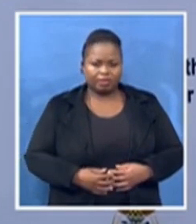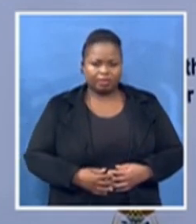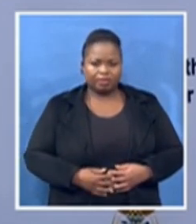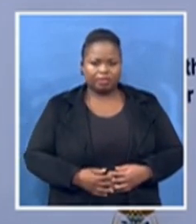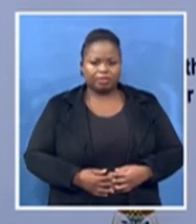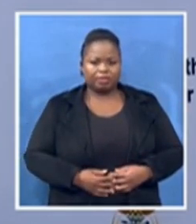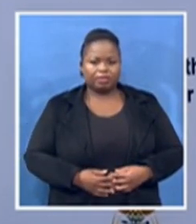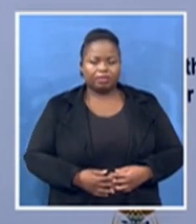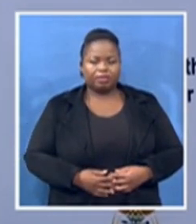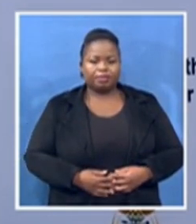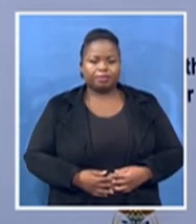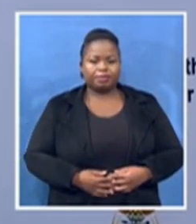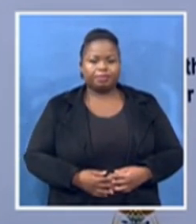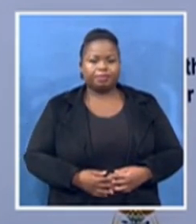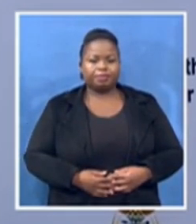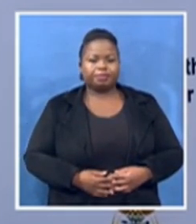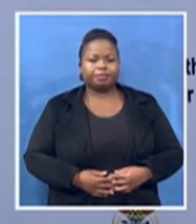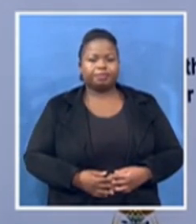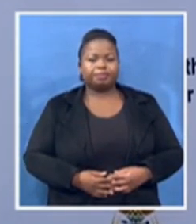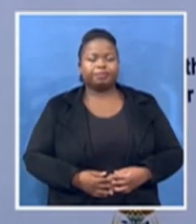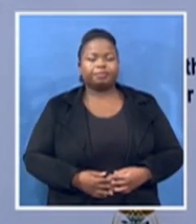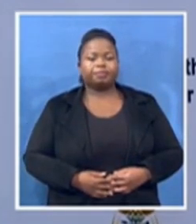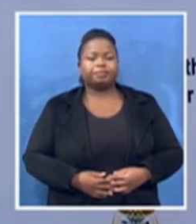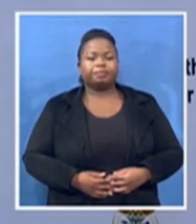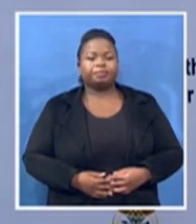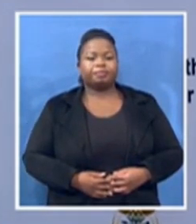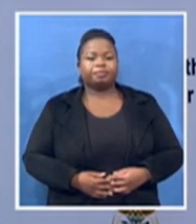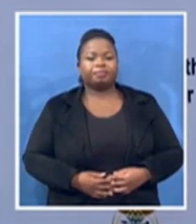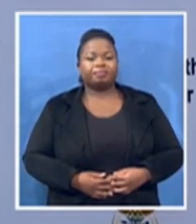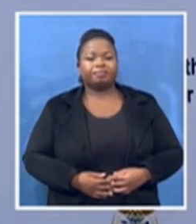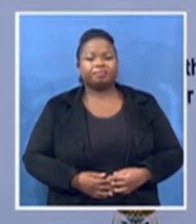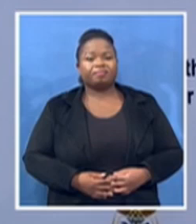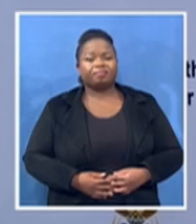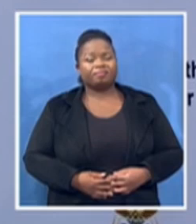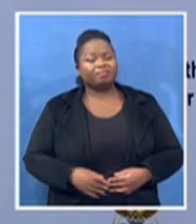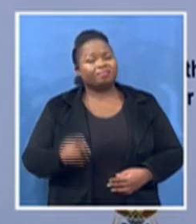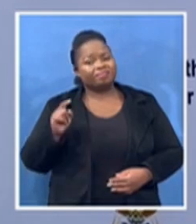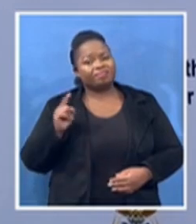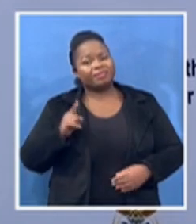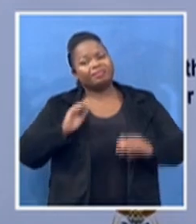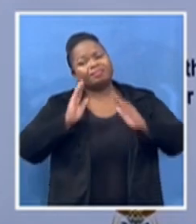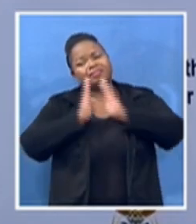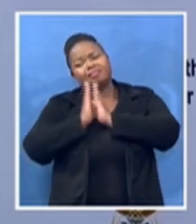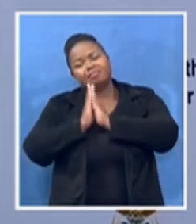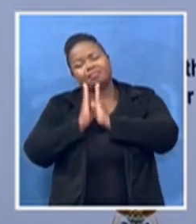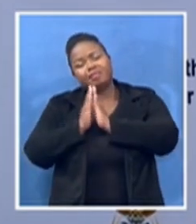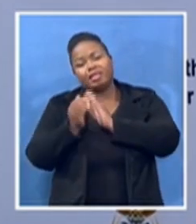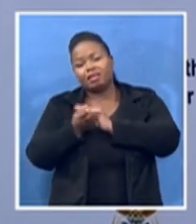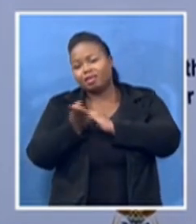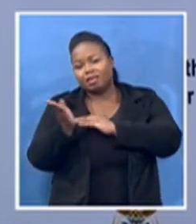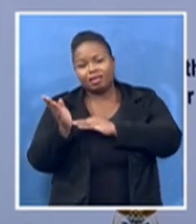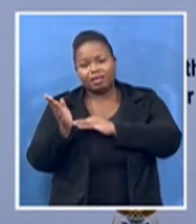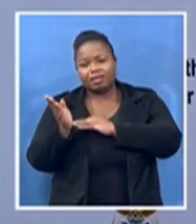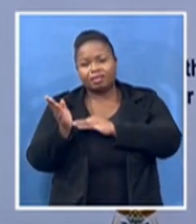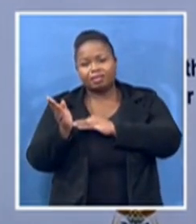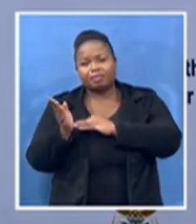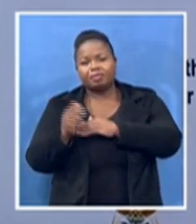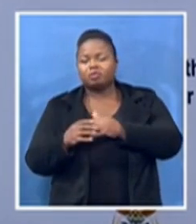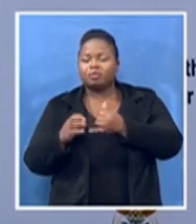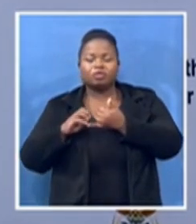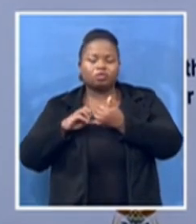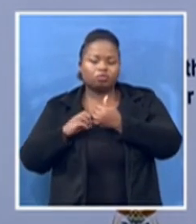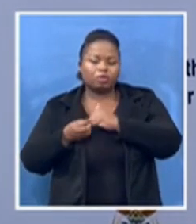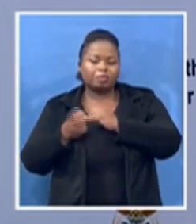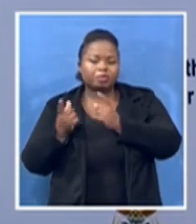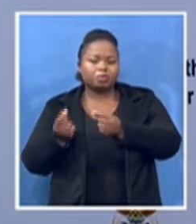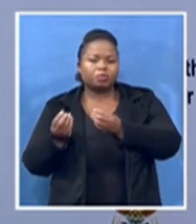and he pleaded with them that no but let's try and do something we'll talk with authorities so that you are